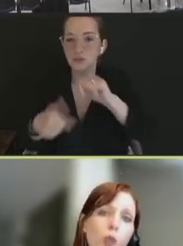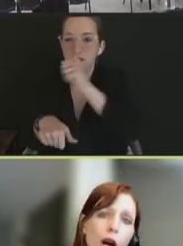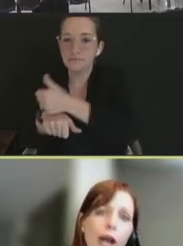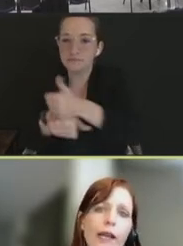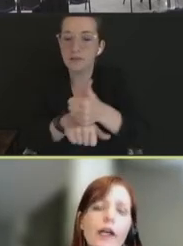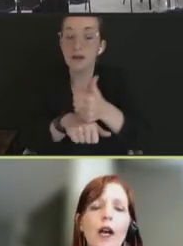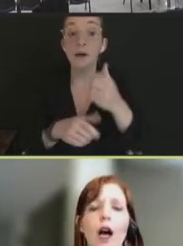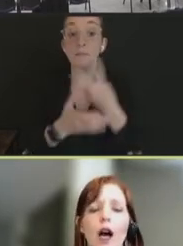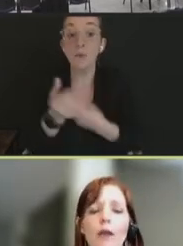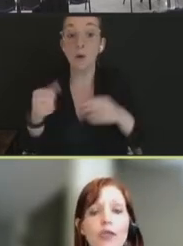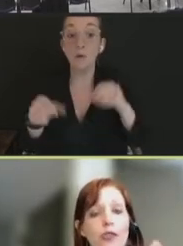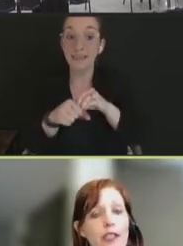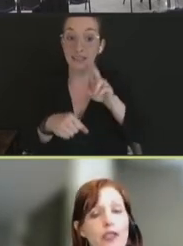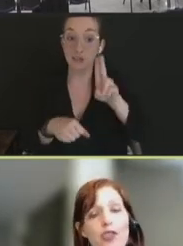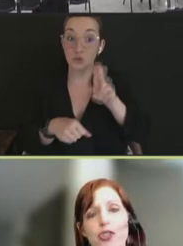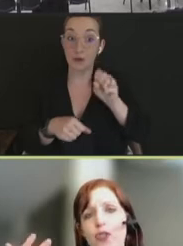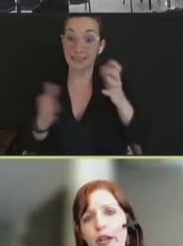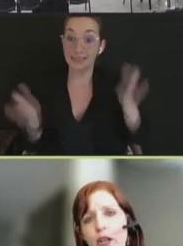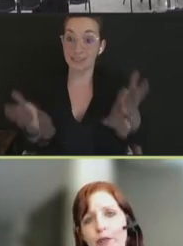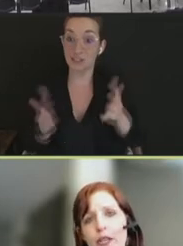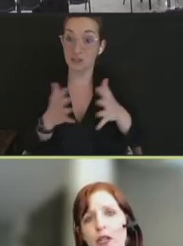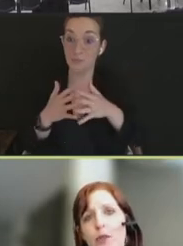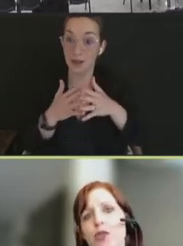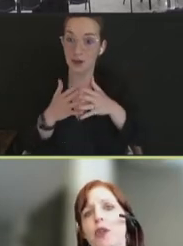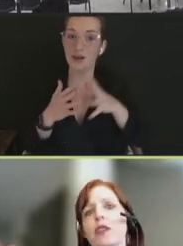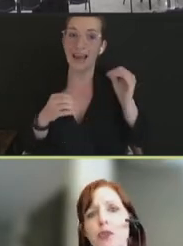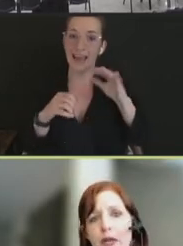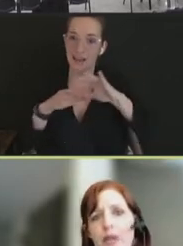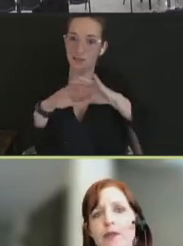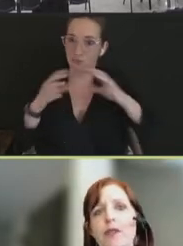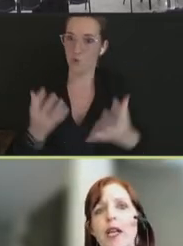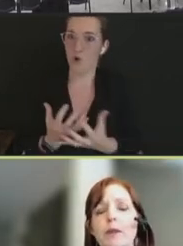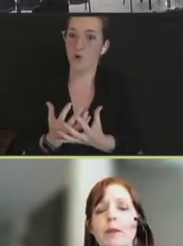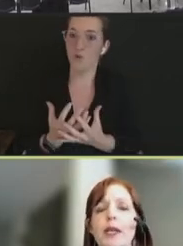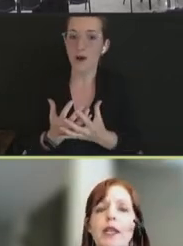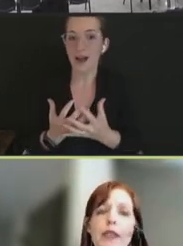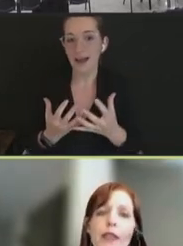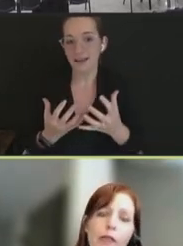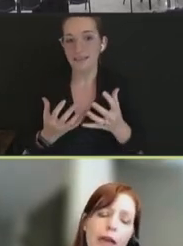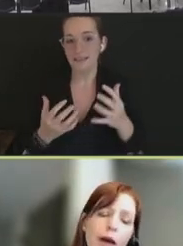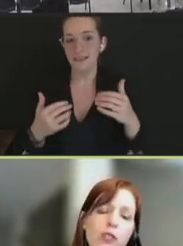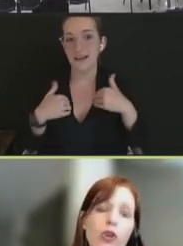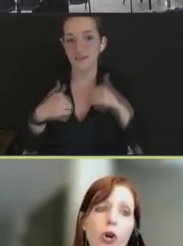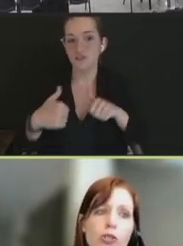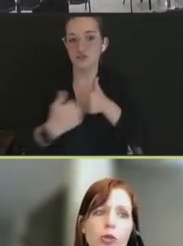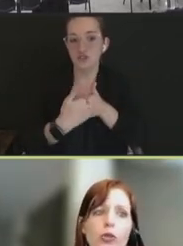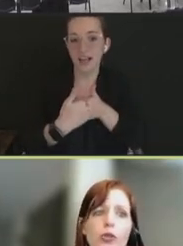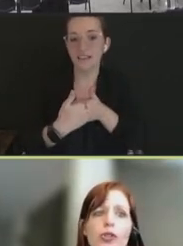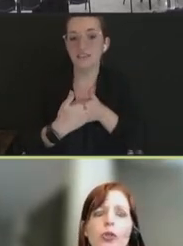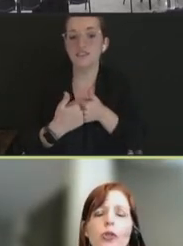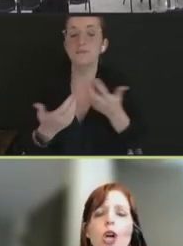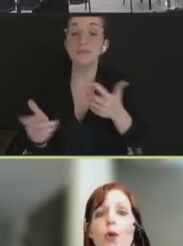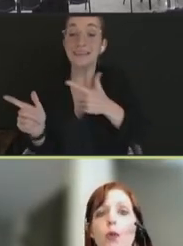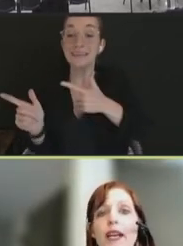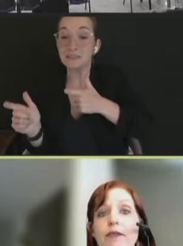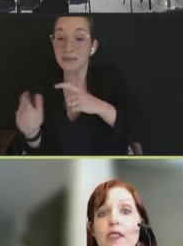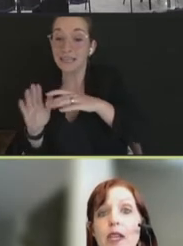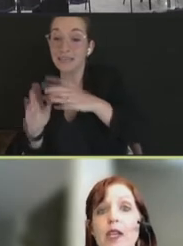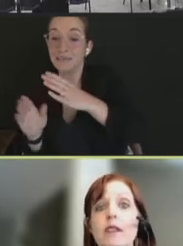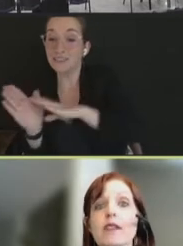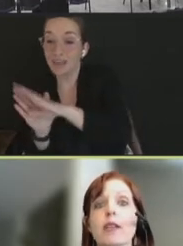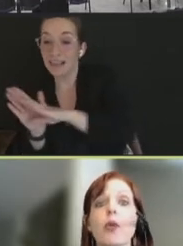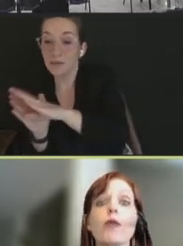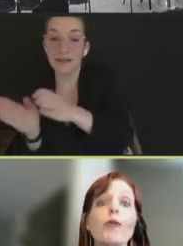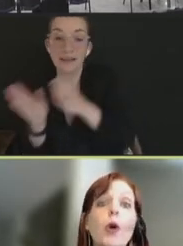worldwide. Certainly, there's a trade-off here between the speed of development, and that was also crucial. What we have